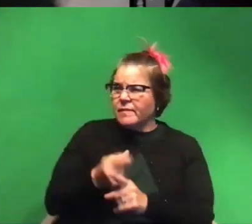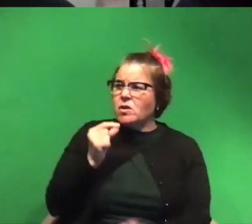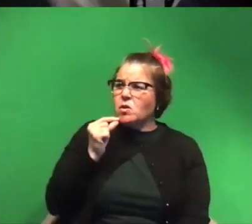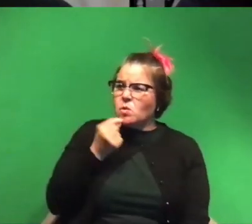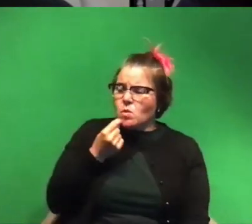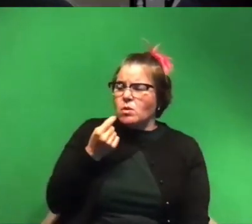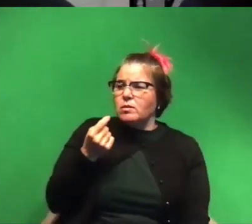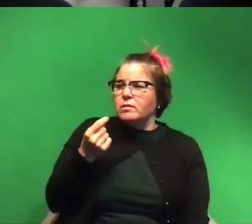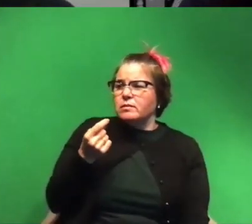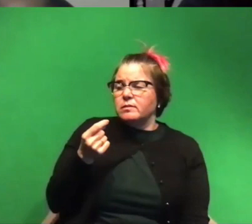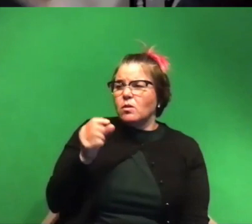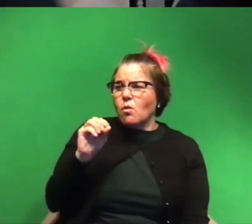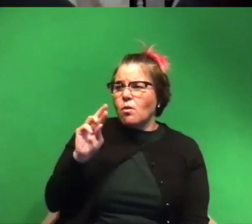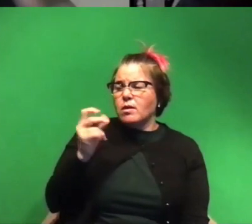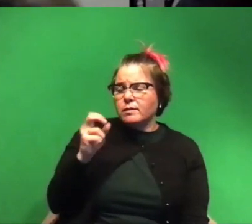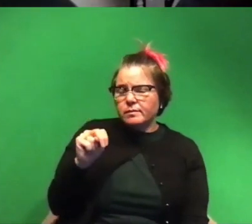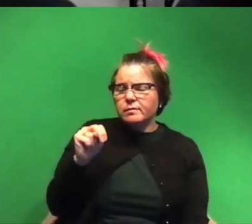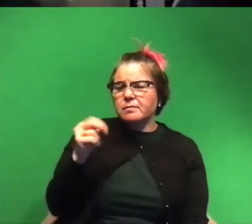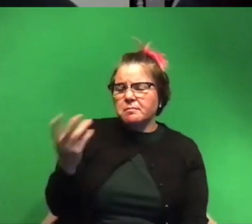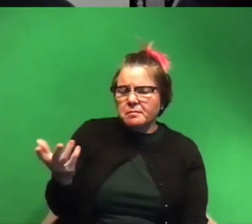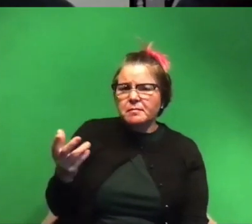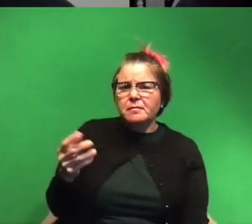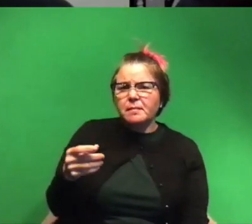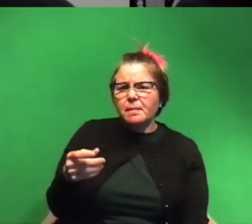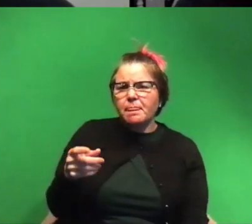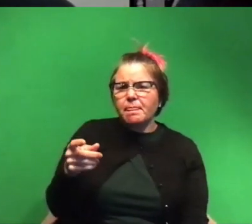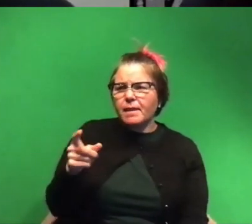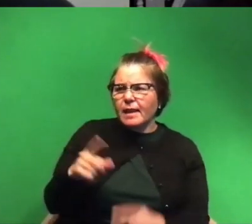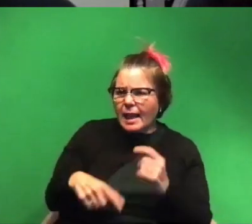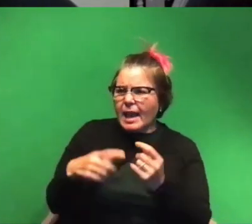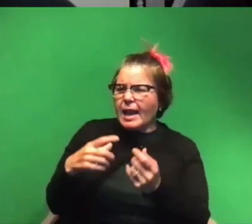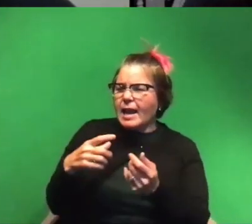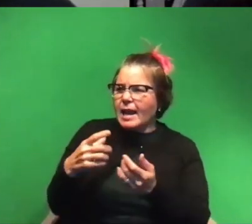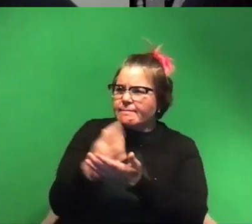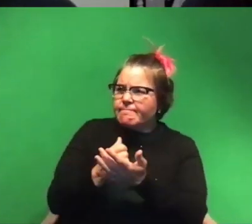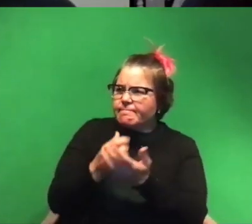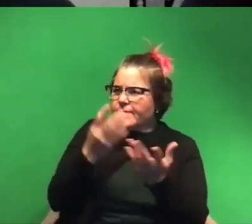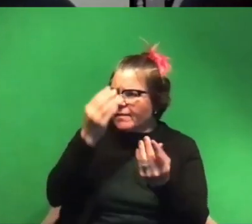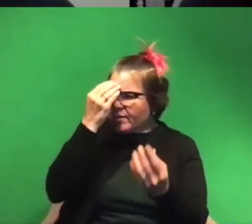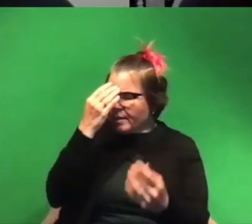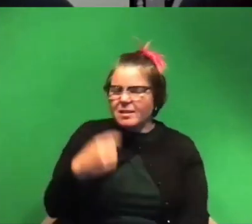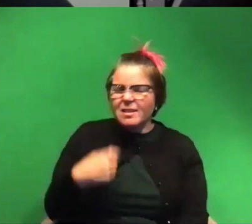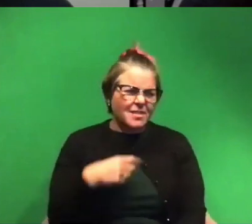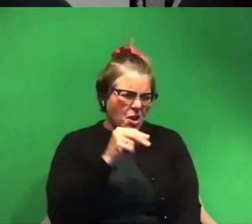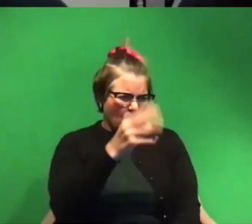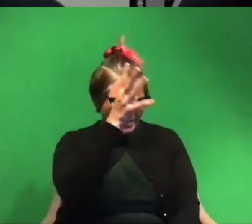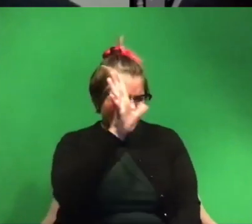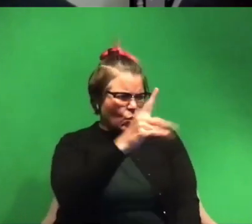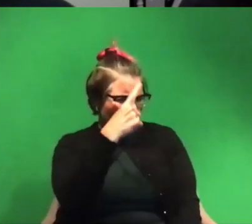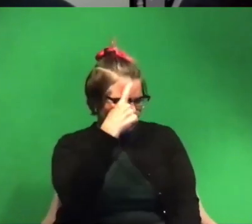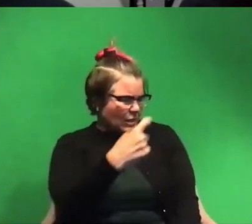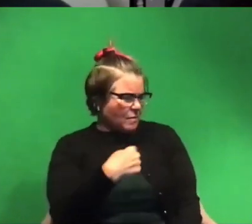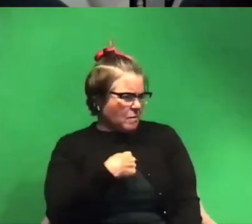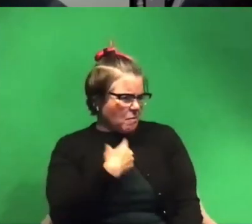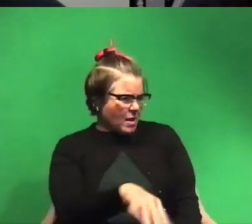and or organ not organism um and you can garner a lot of information there and i said no dad that's your dream i want to do